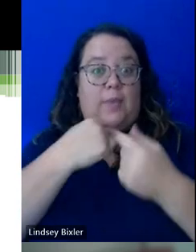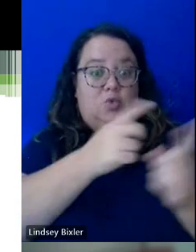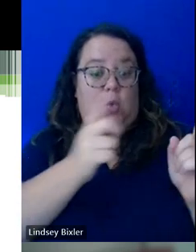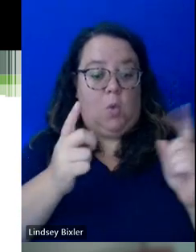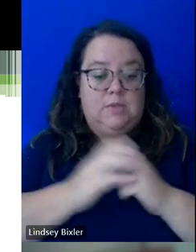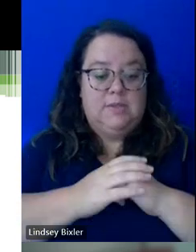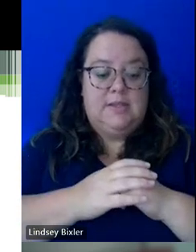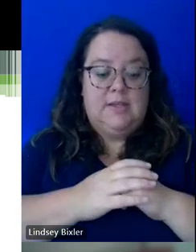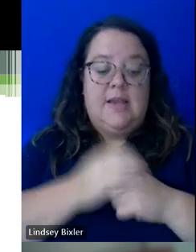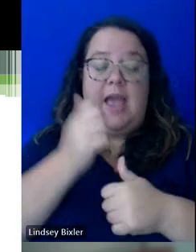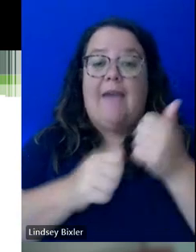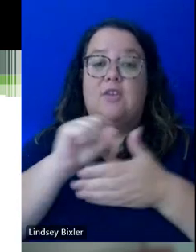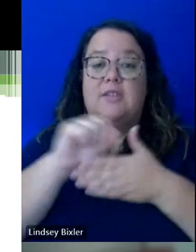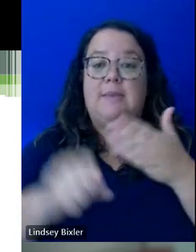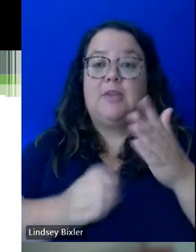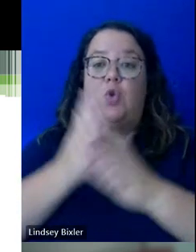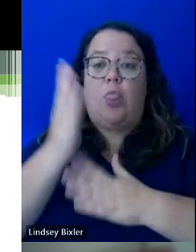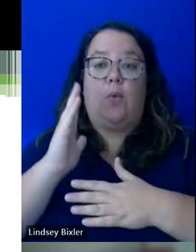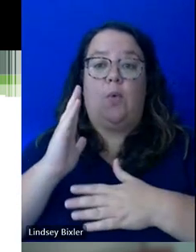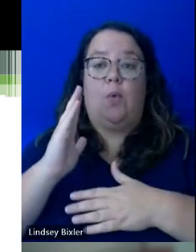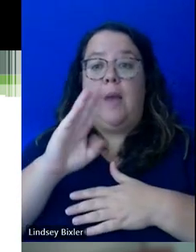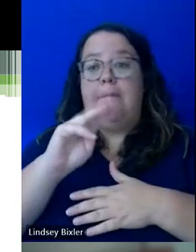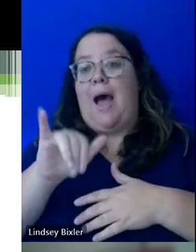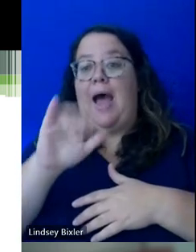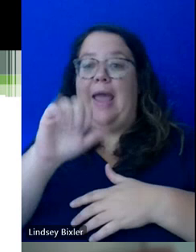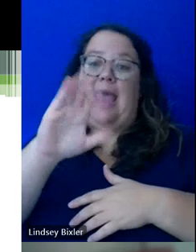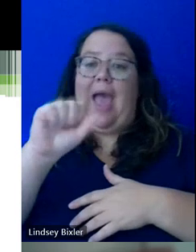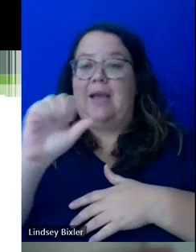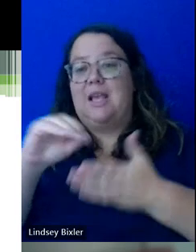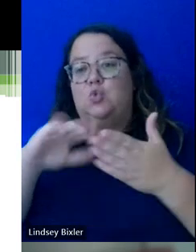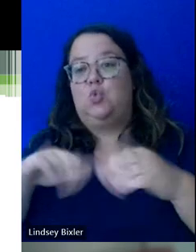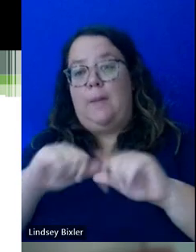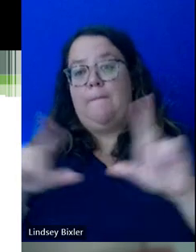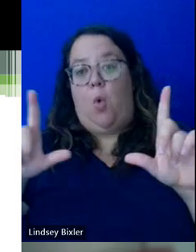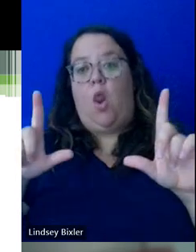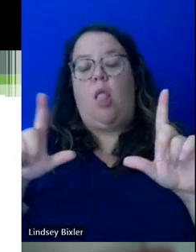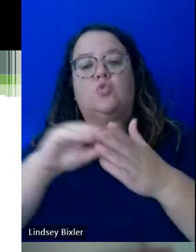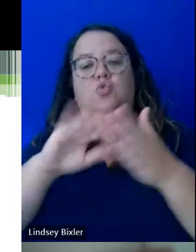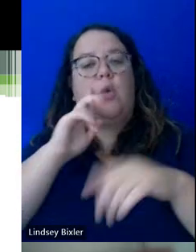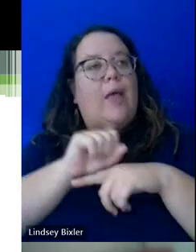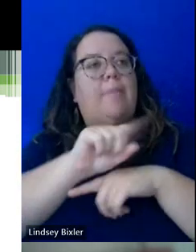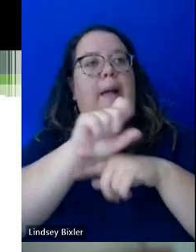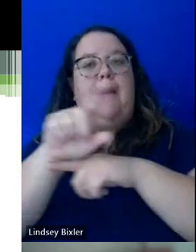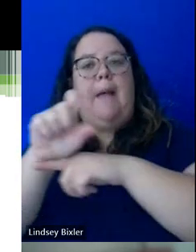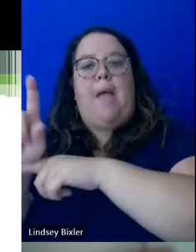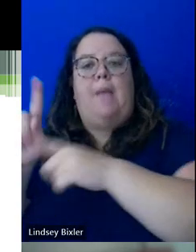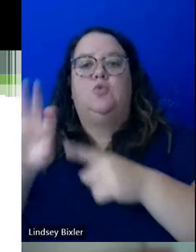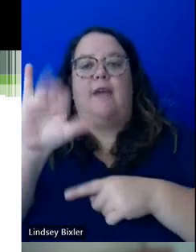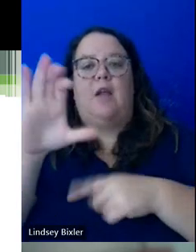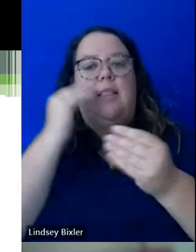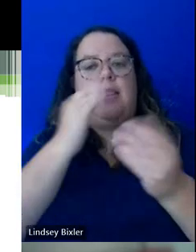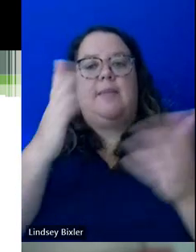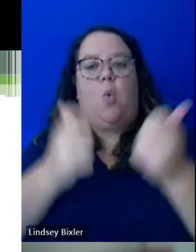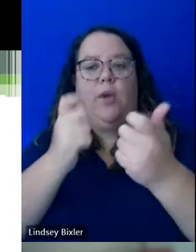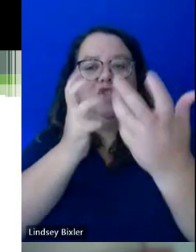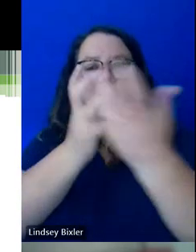our MyAccess student portal, students will notify their faculty about what accommodations they're eligible for. And